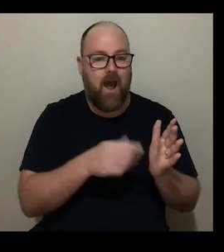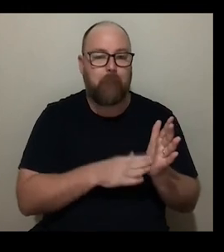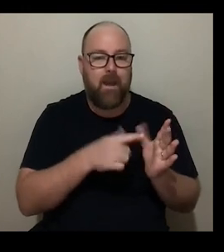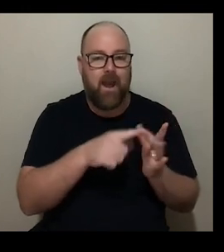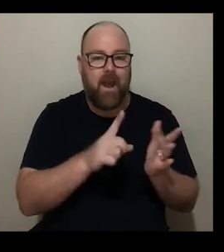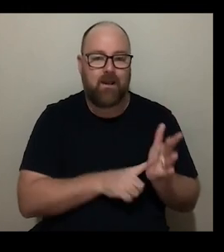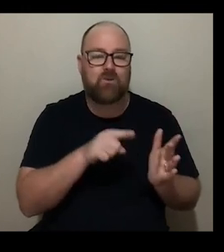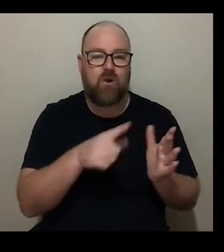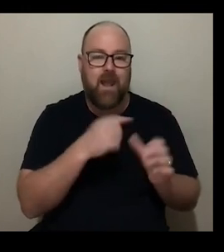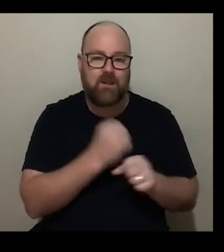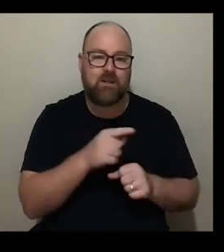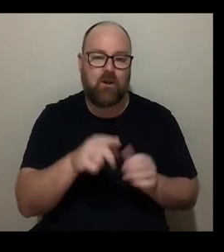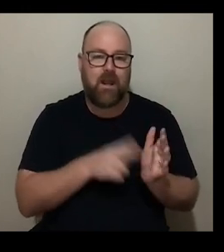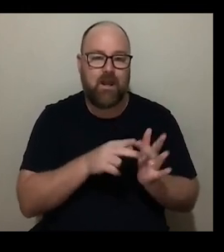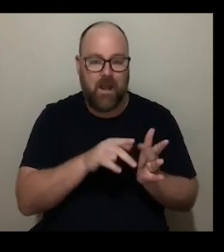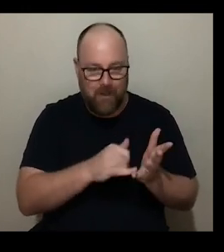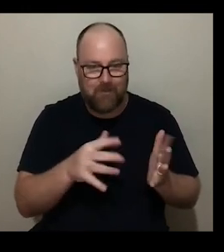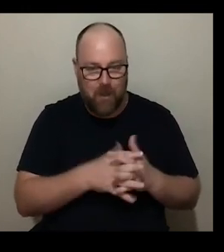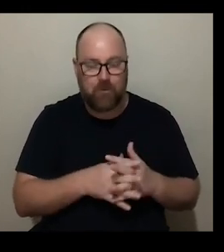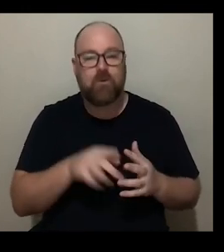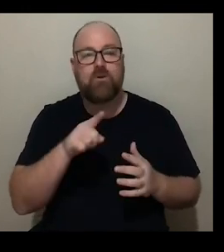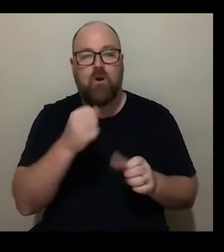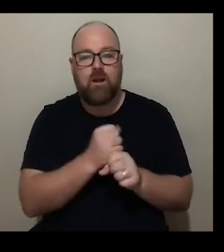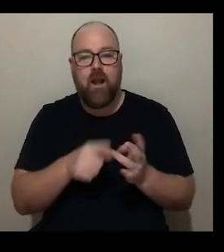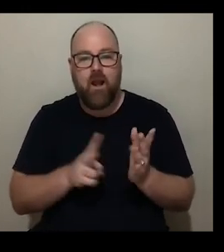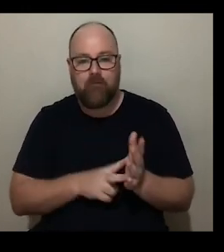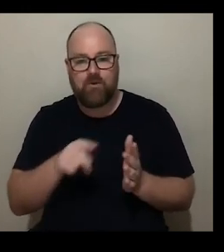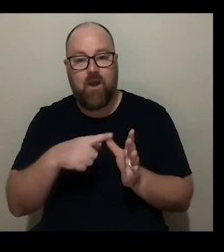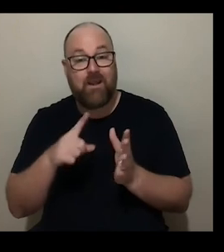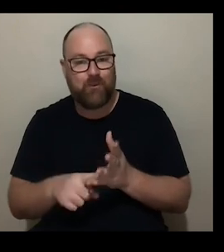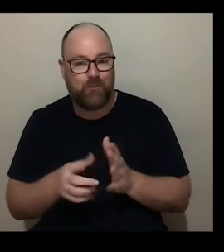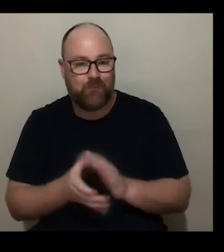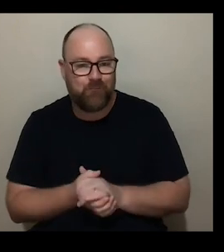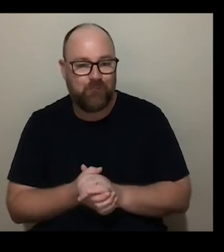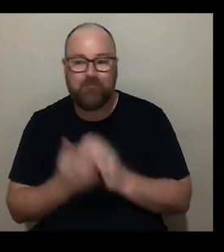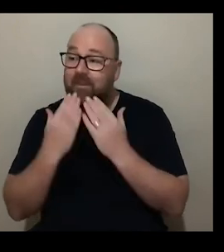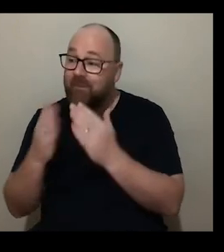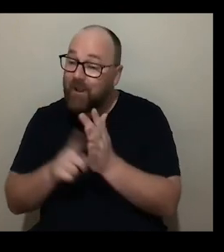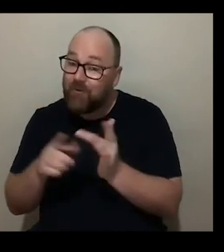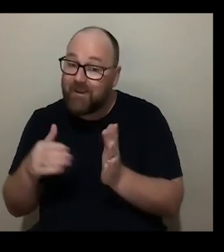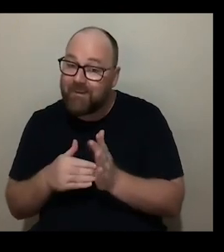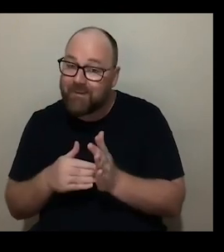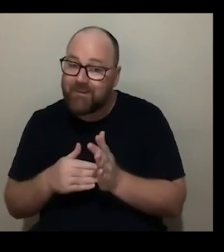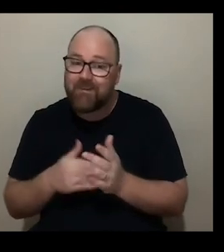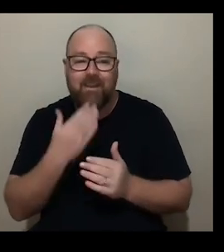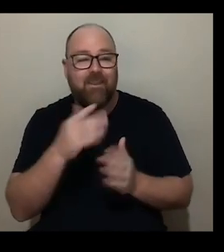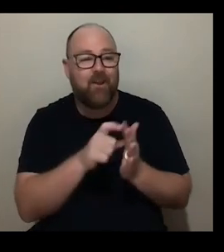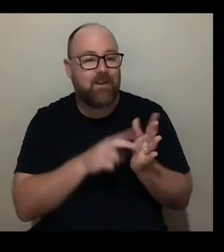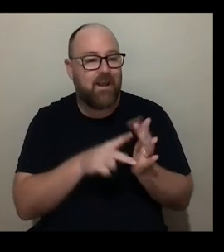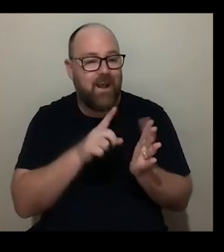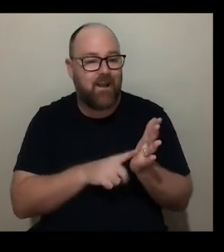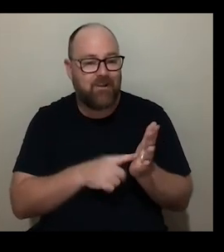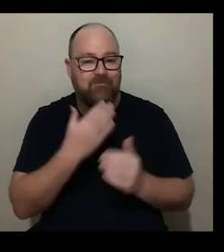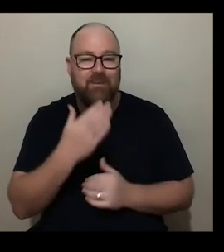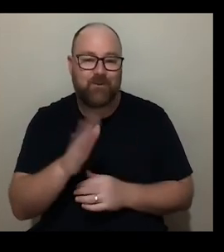ag.nsw.gov.au thank you liz it's been a pleasure thanks daniel